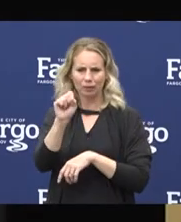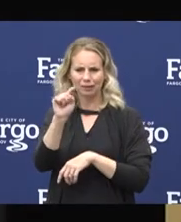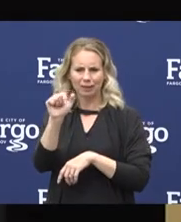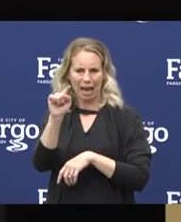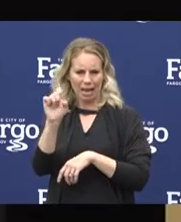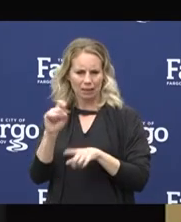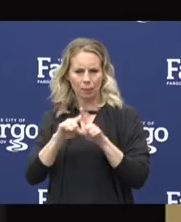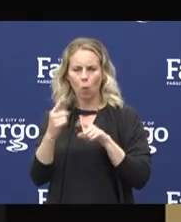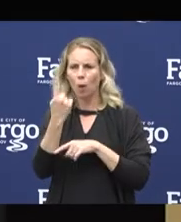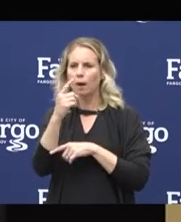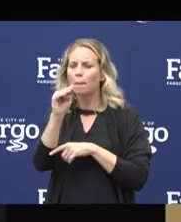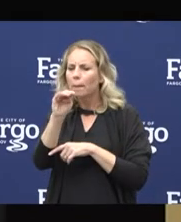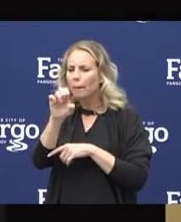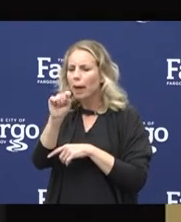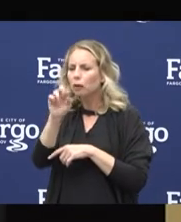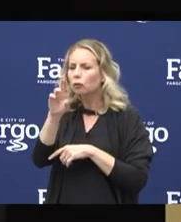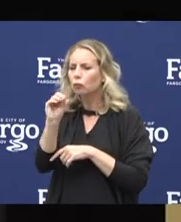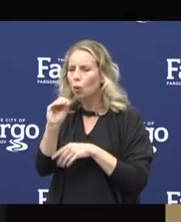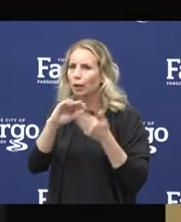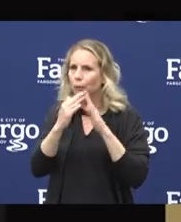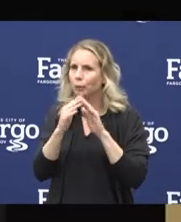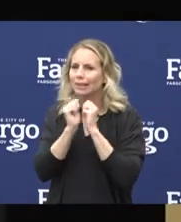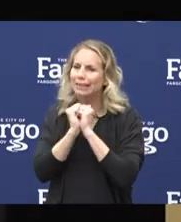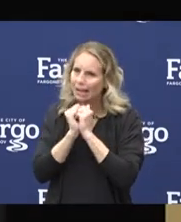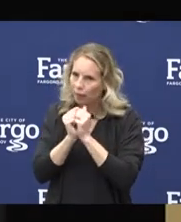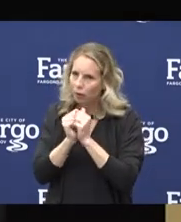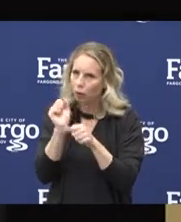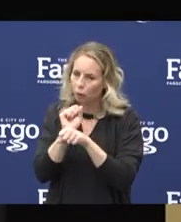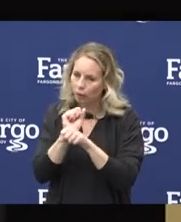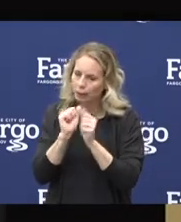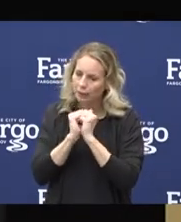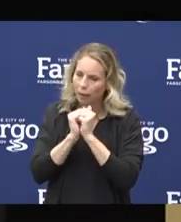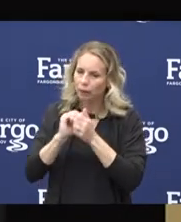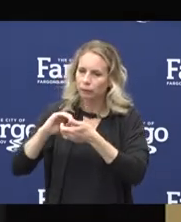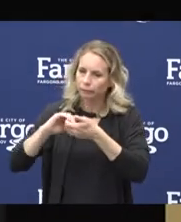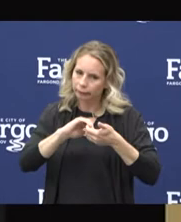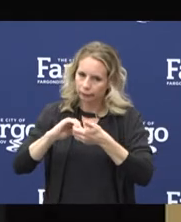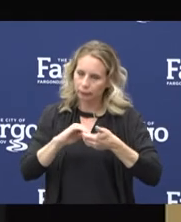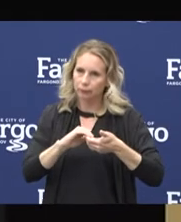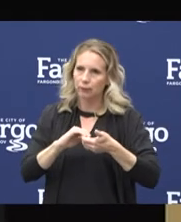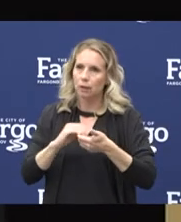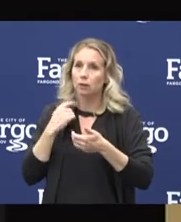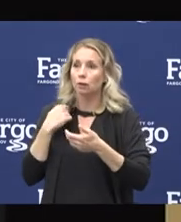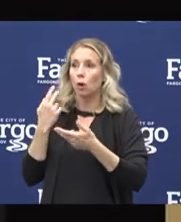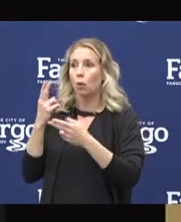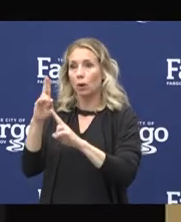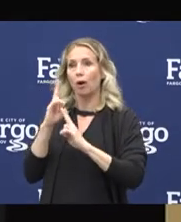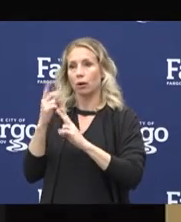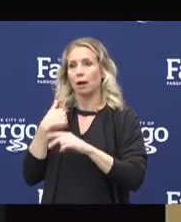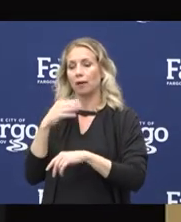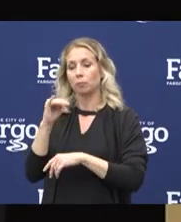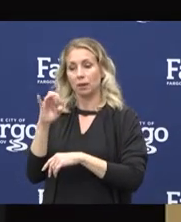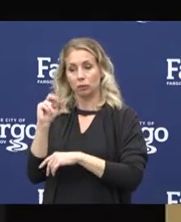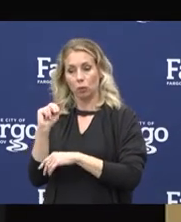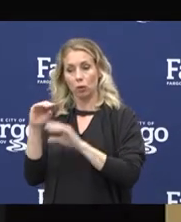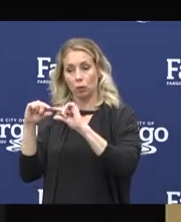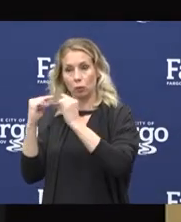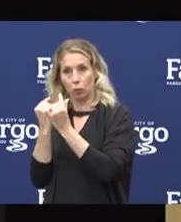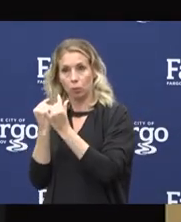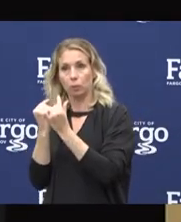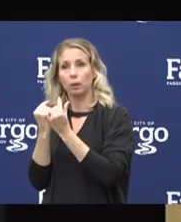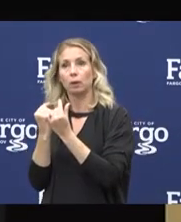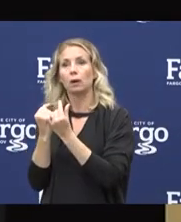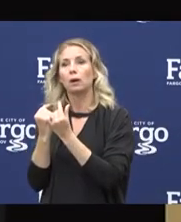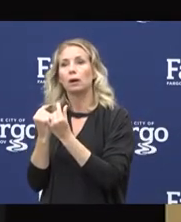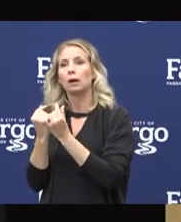metro community working together. So we are honored to have the Minnesota subgroup as part of the task force that aligns with